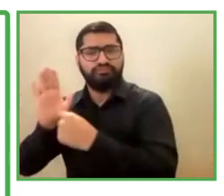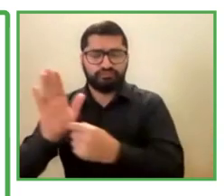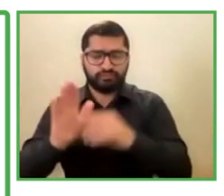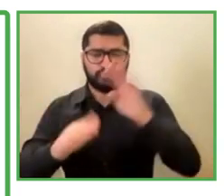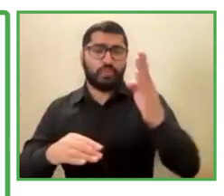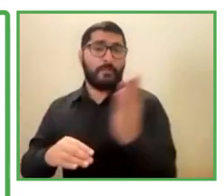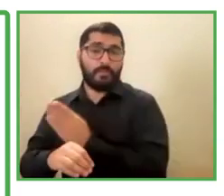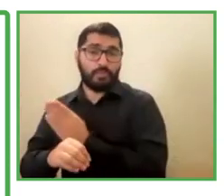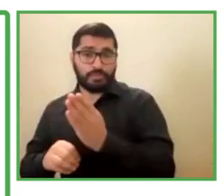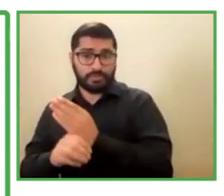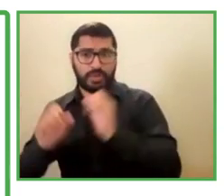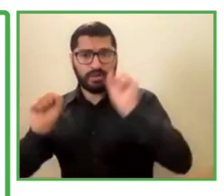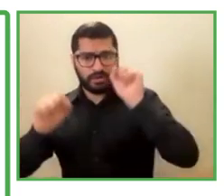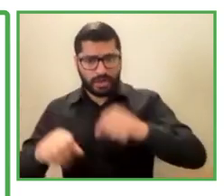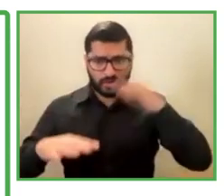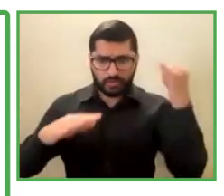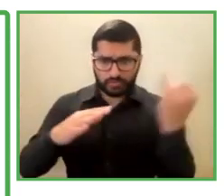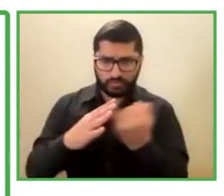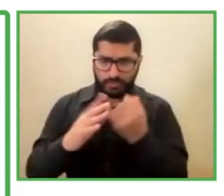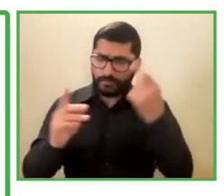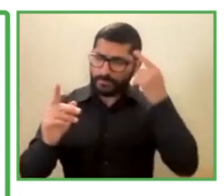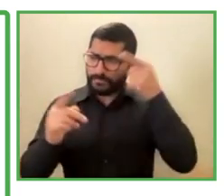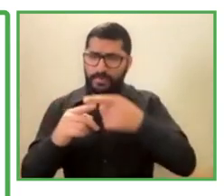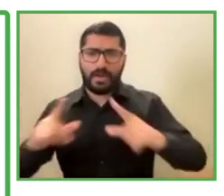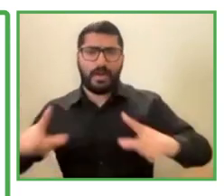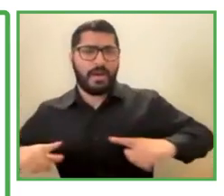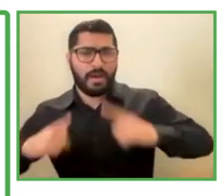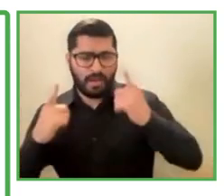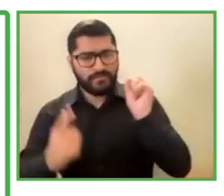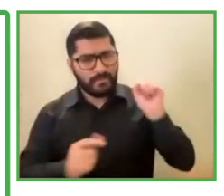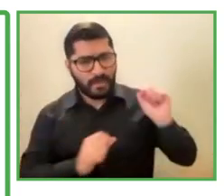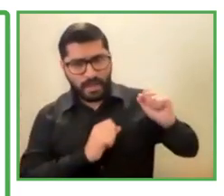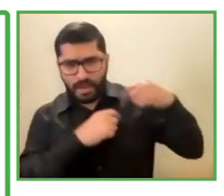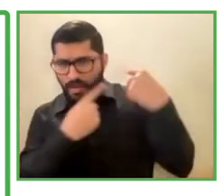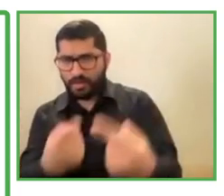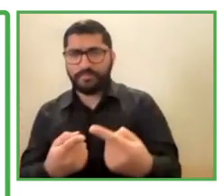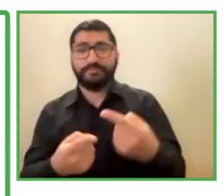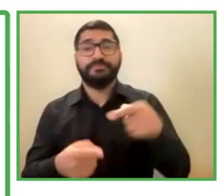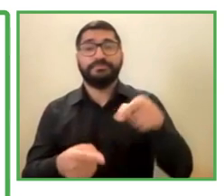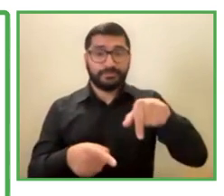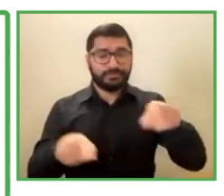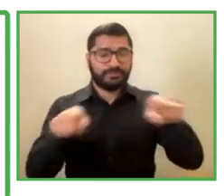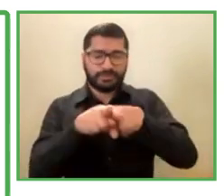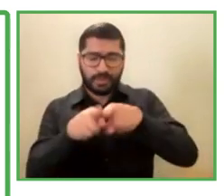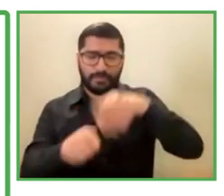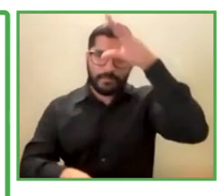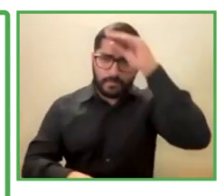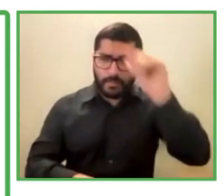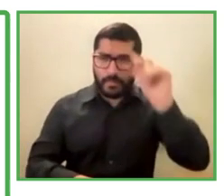inclusion is lived and is part of everyone who work at Caja.